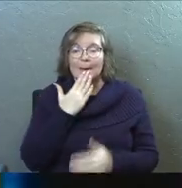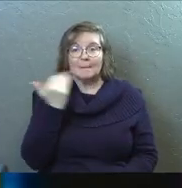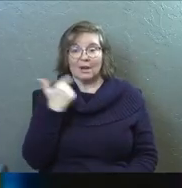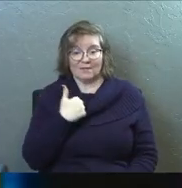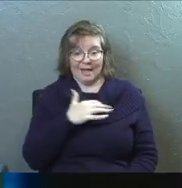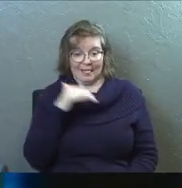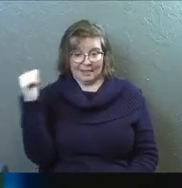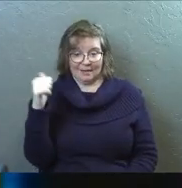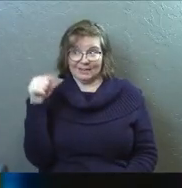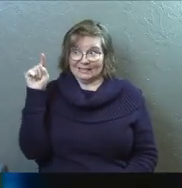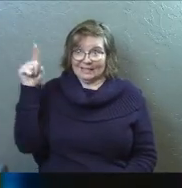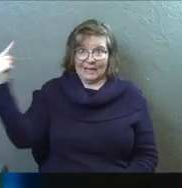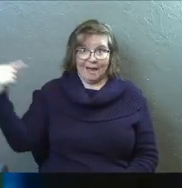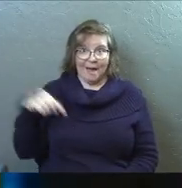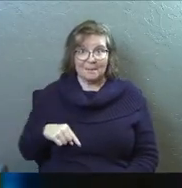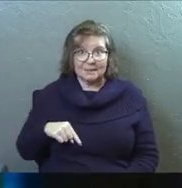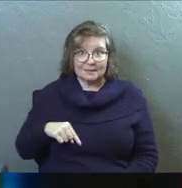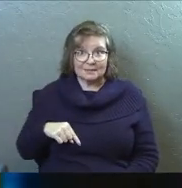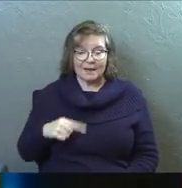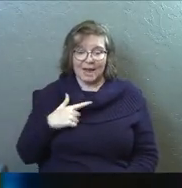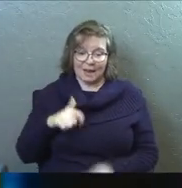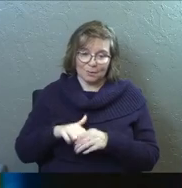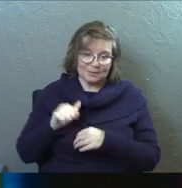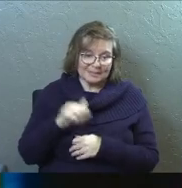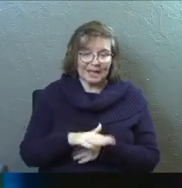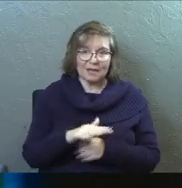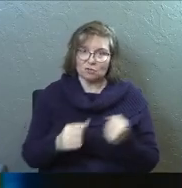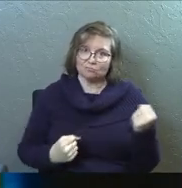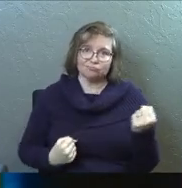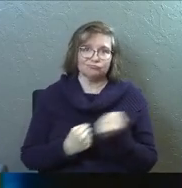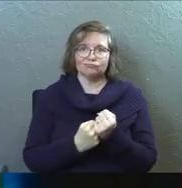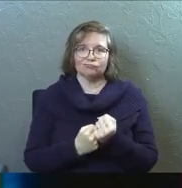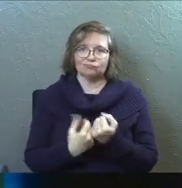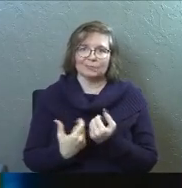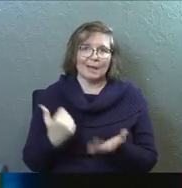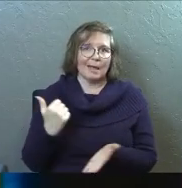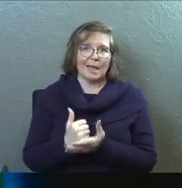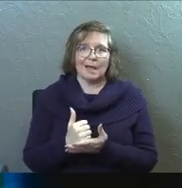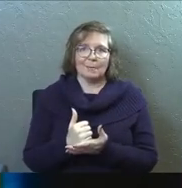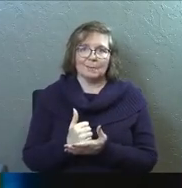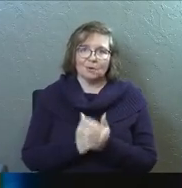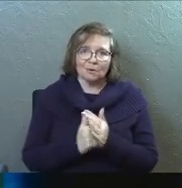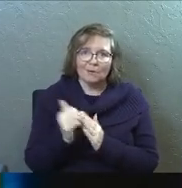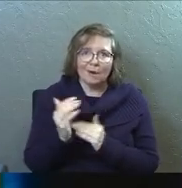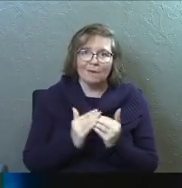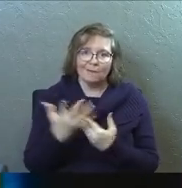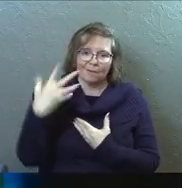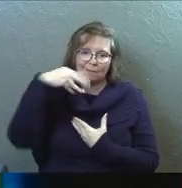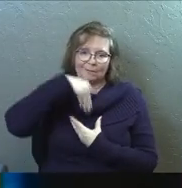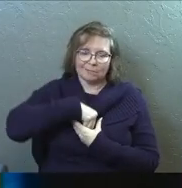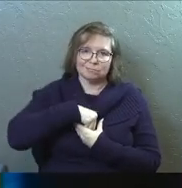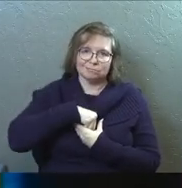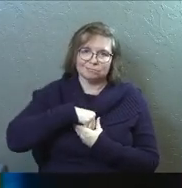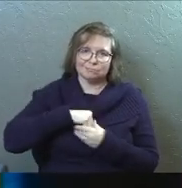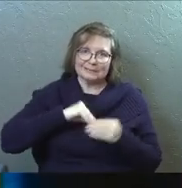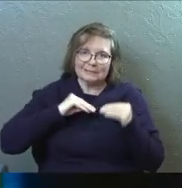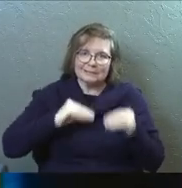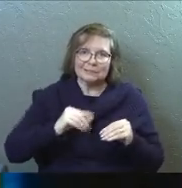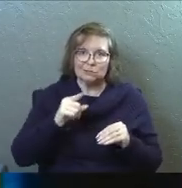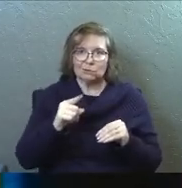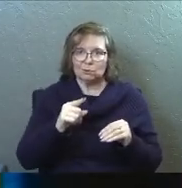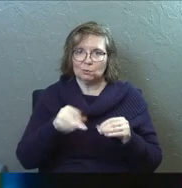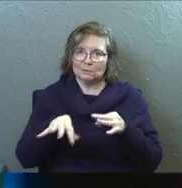it's better if I leave because then he comes and I will send him and he's your advocate. He's your helper. He's your comforter. He's going to walk with you.